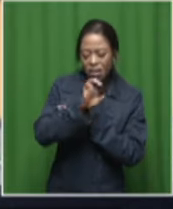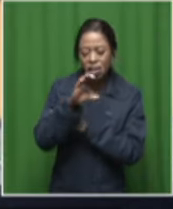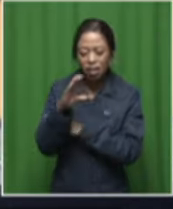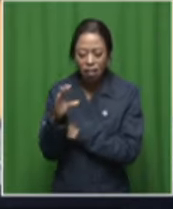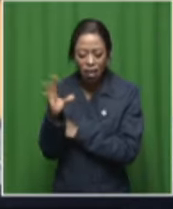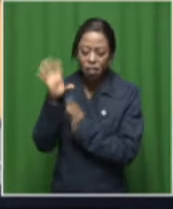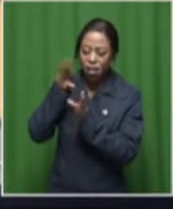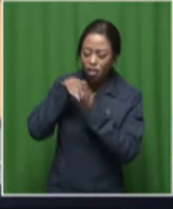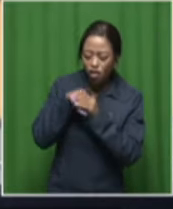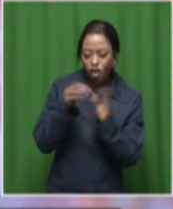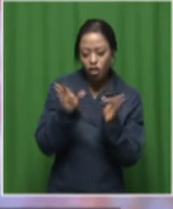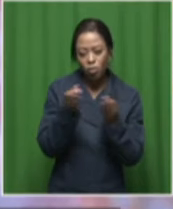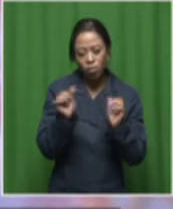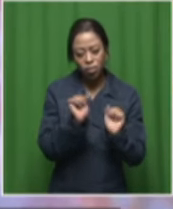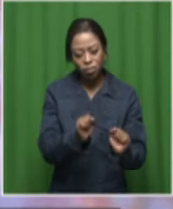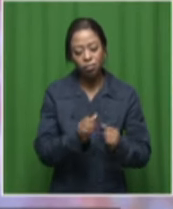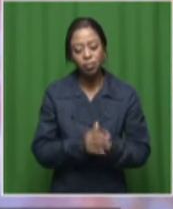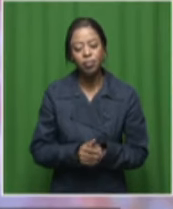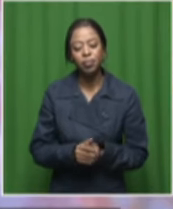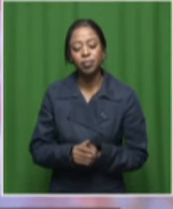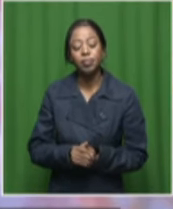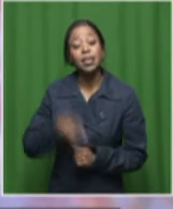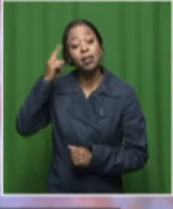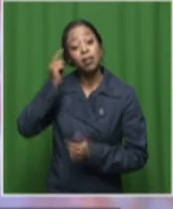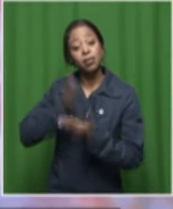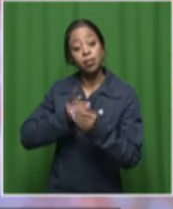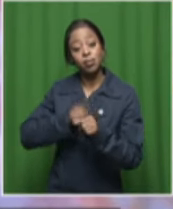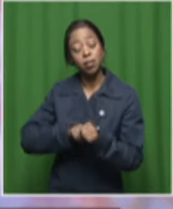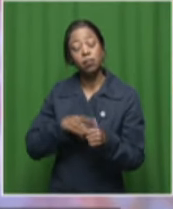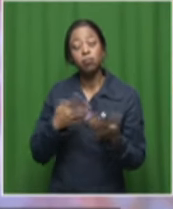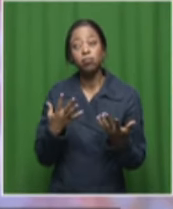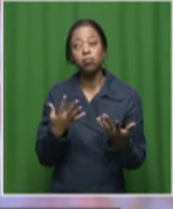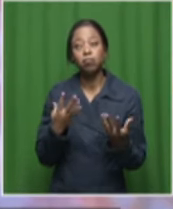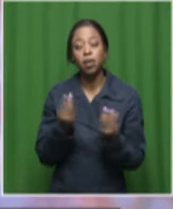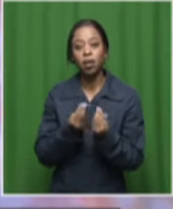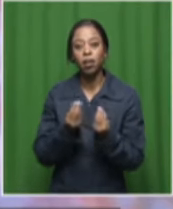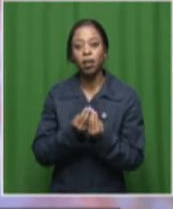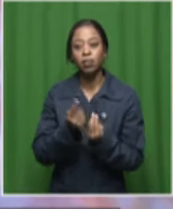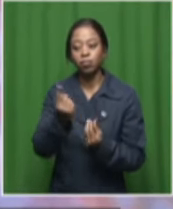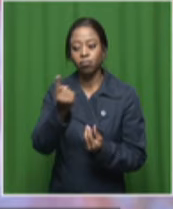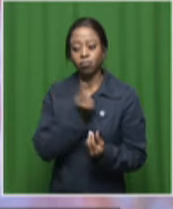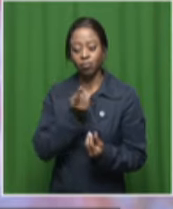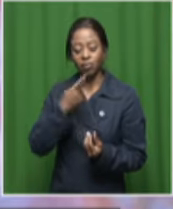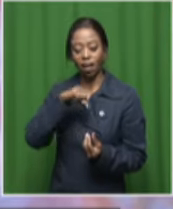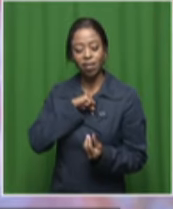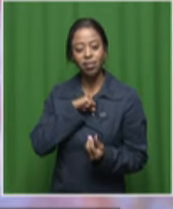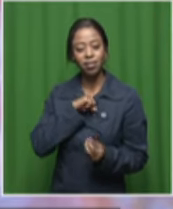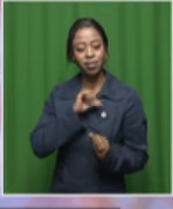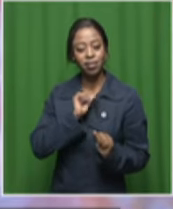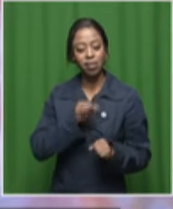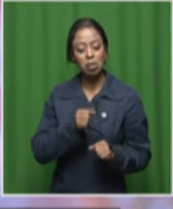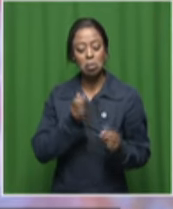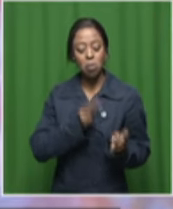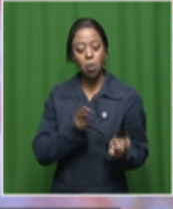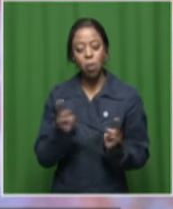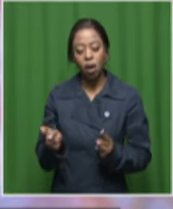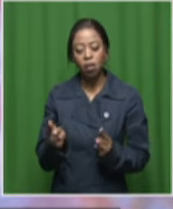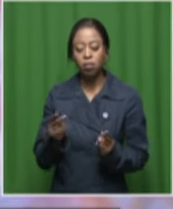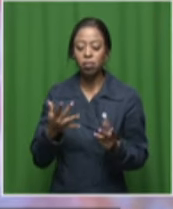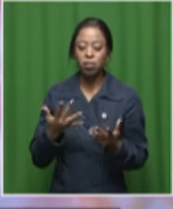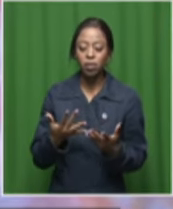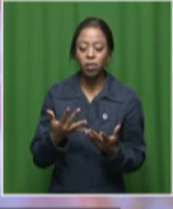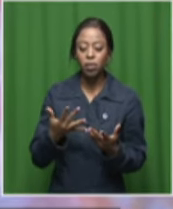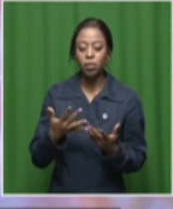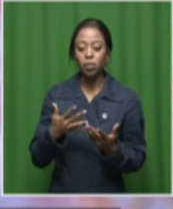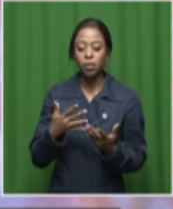sound. Yeah. I think sometimes, you know, things come to us as human beings so naturally, you know, that we don't really